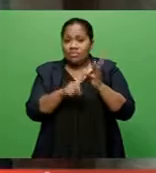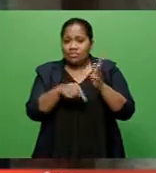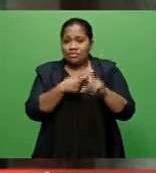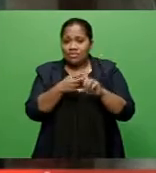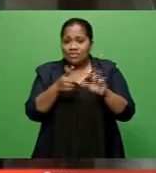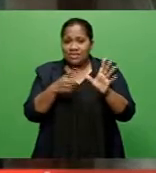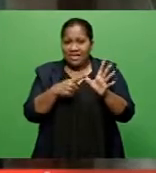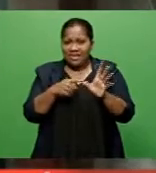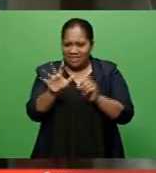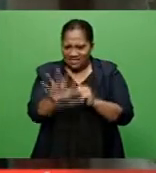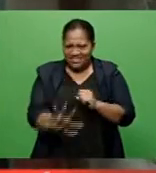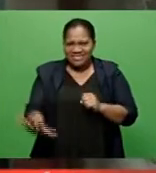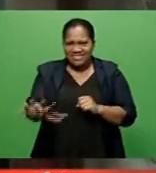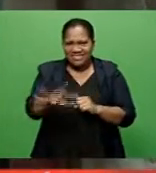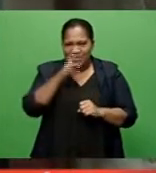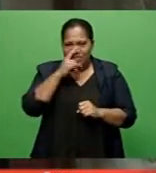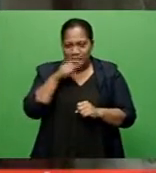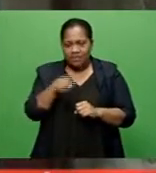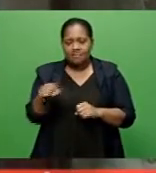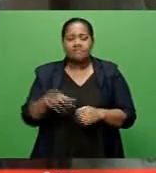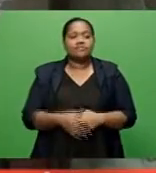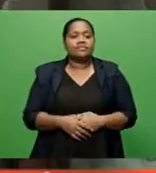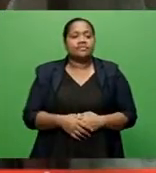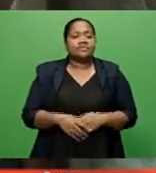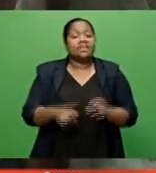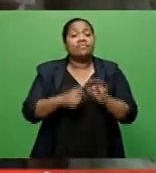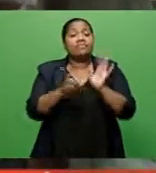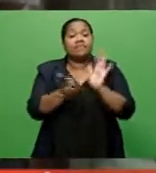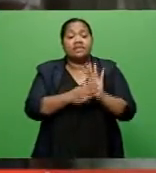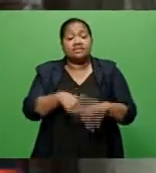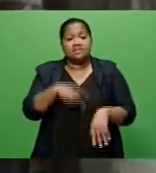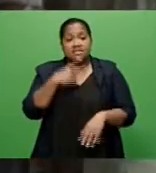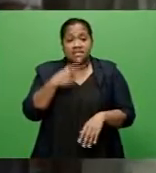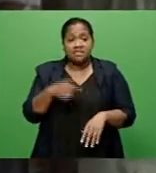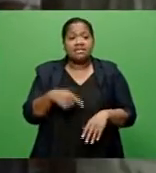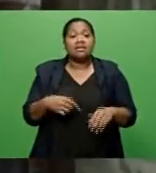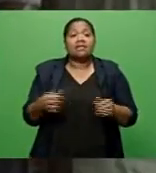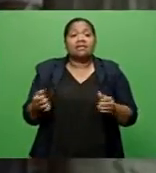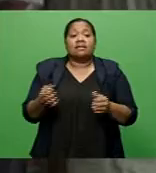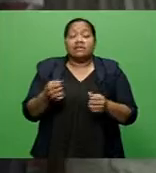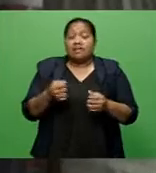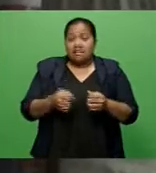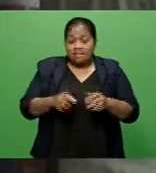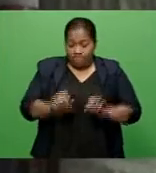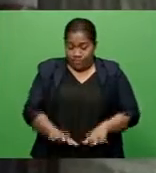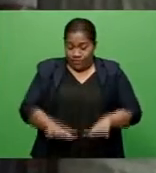The Prime Minister says the severe flooding brought by Tisiana took many by surprise.